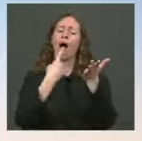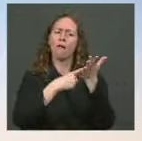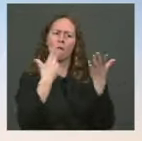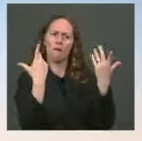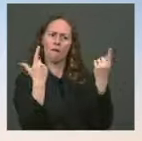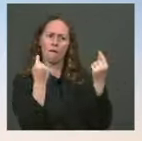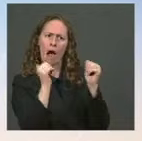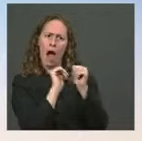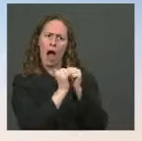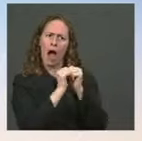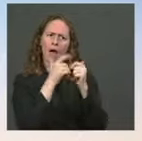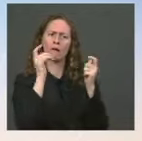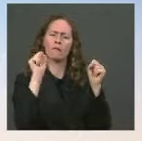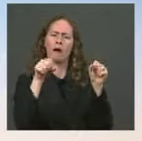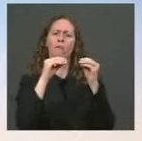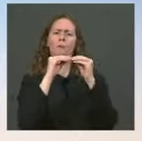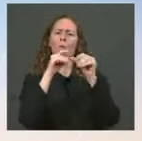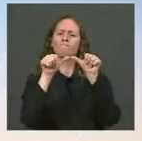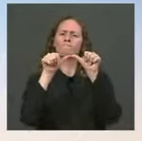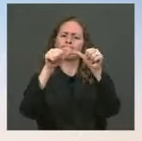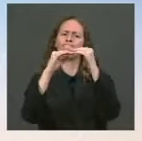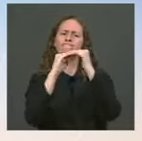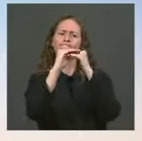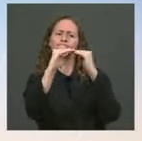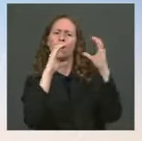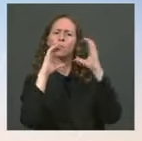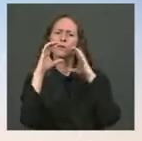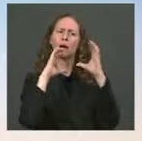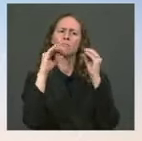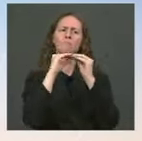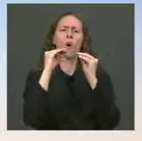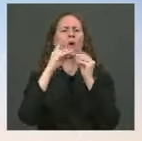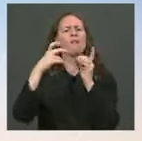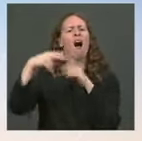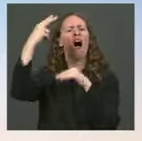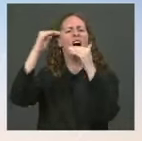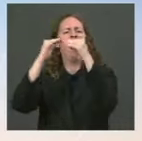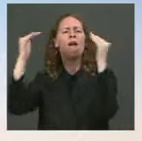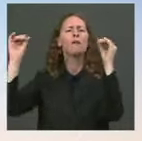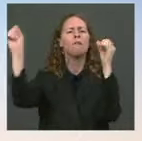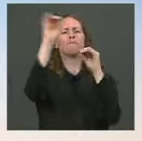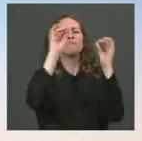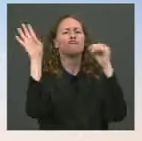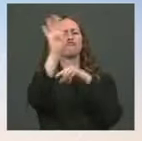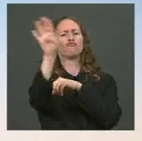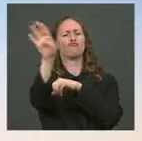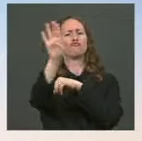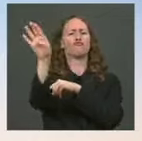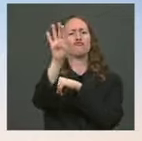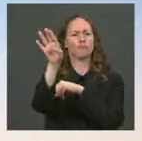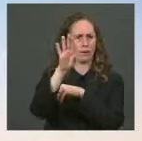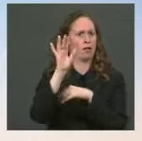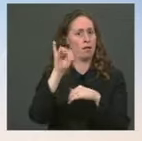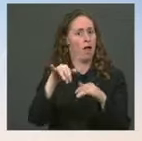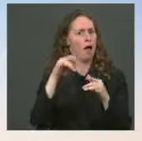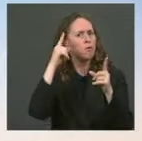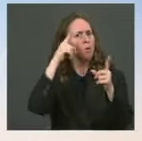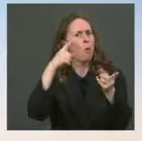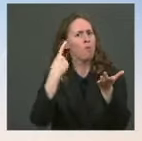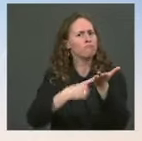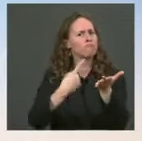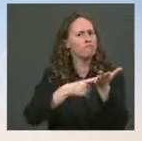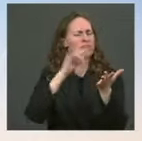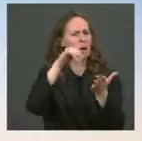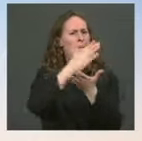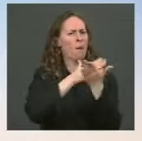channel of communication, high-level channel of communication between the Presidents. And that was certainly a part of the discussion. But in terms of what's